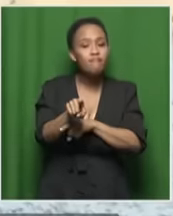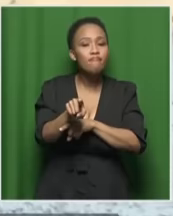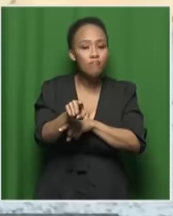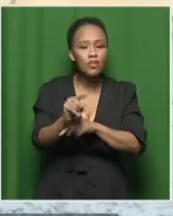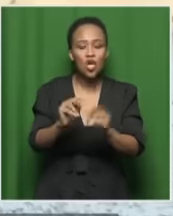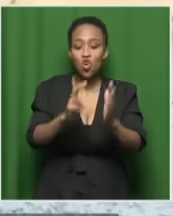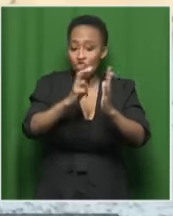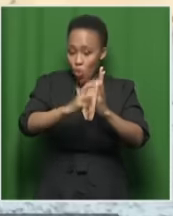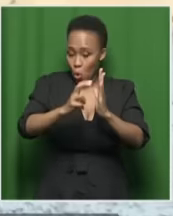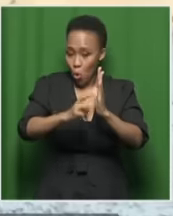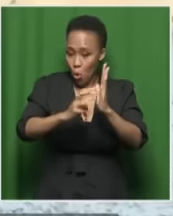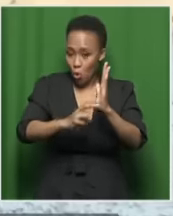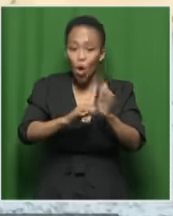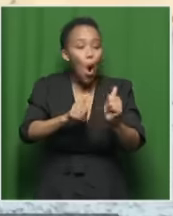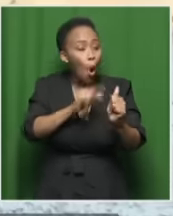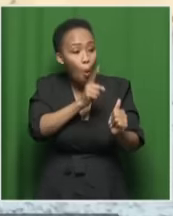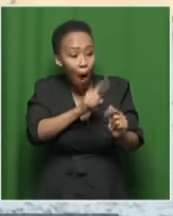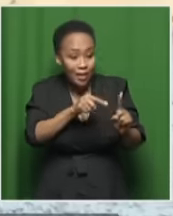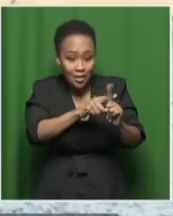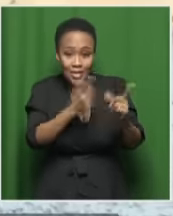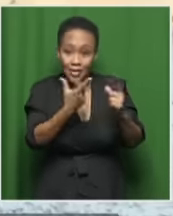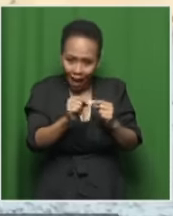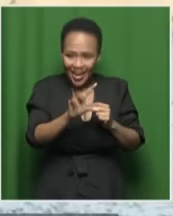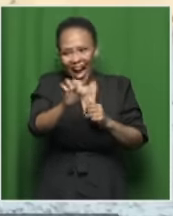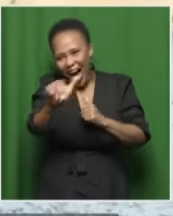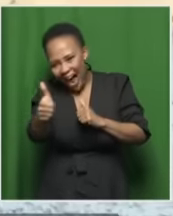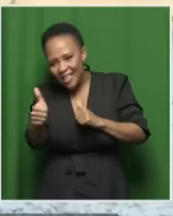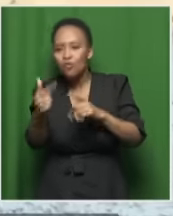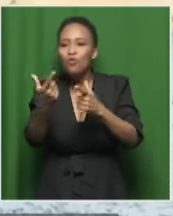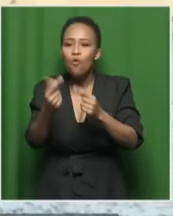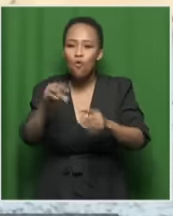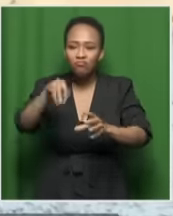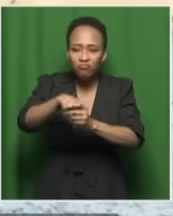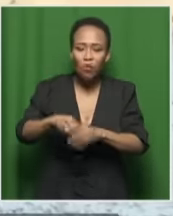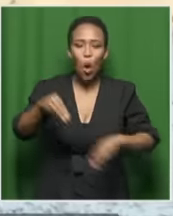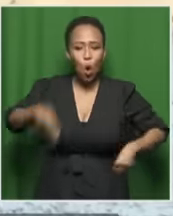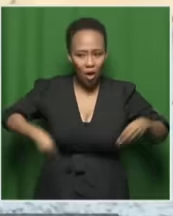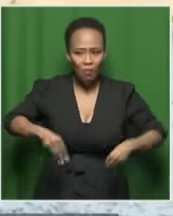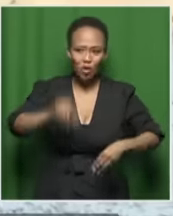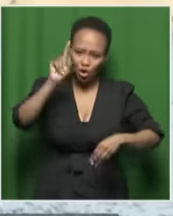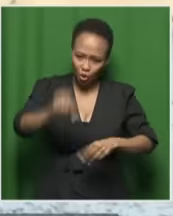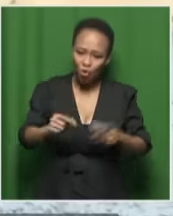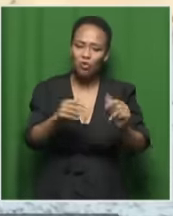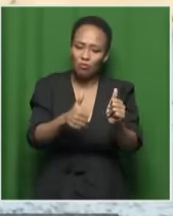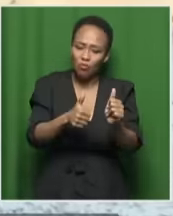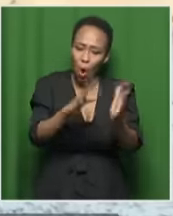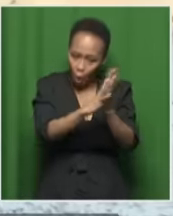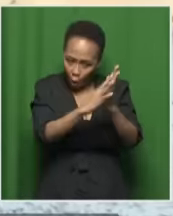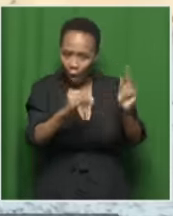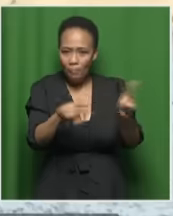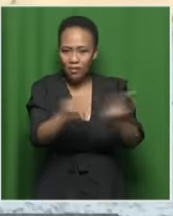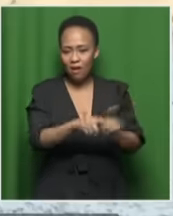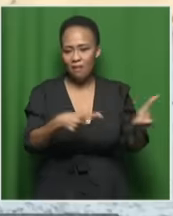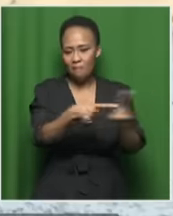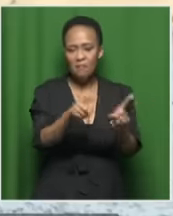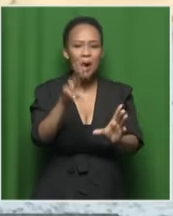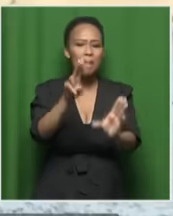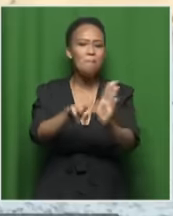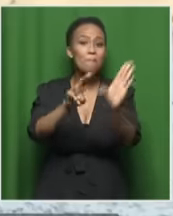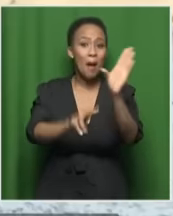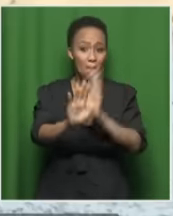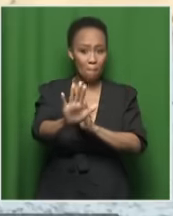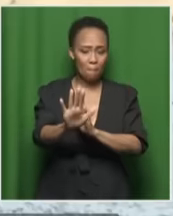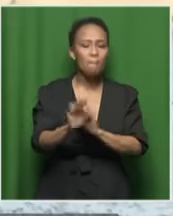the former National Assembly Speaker, Nosy Fuyama, Mapisang Agula, in that resignation statement that we saw yesterday. So,